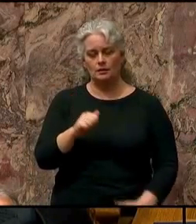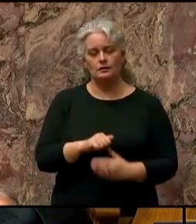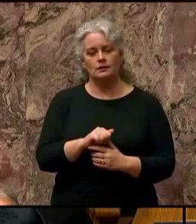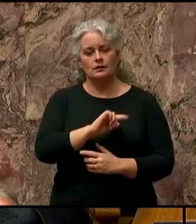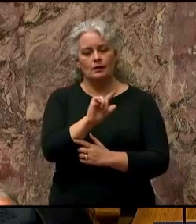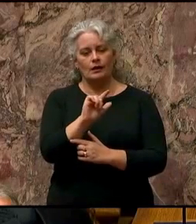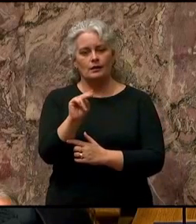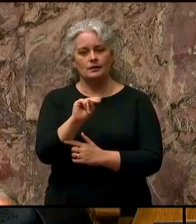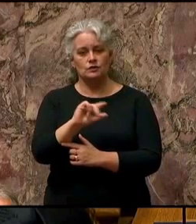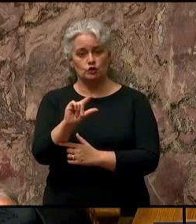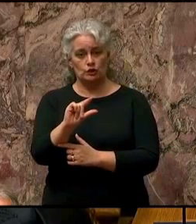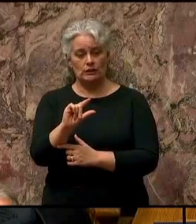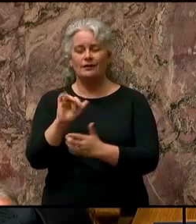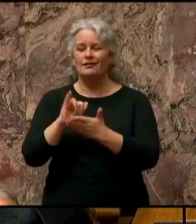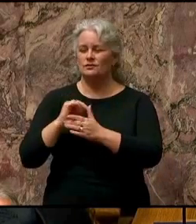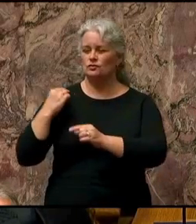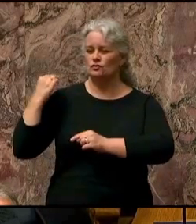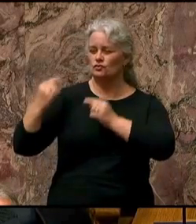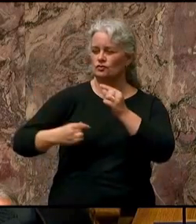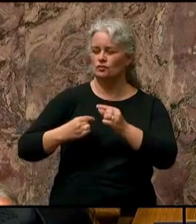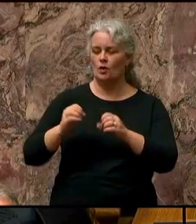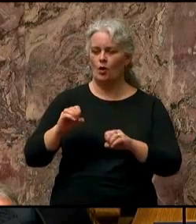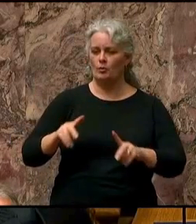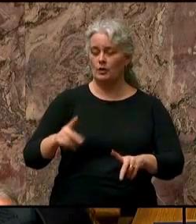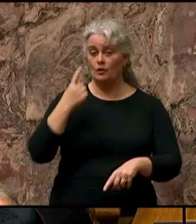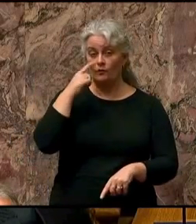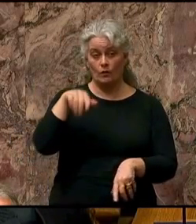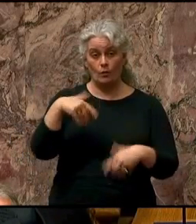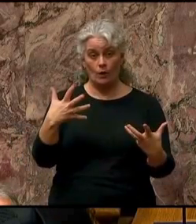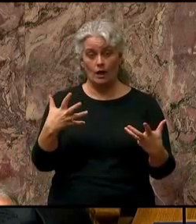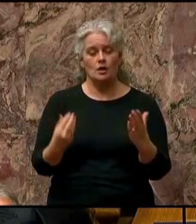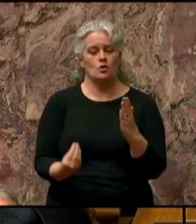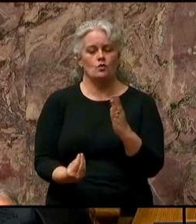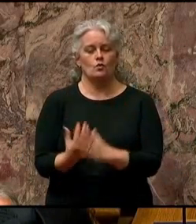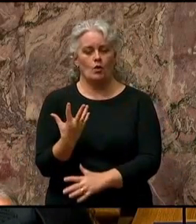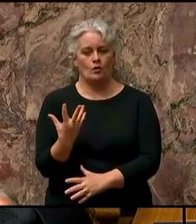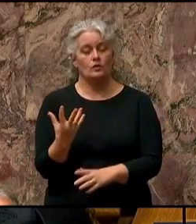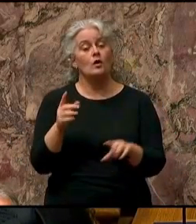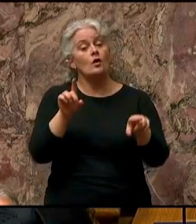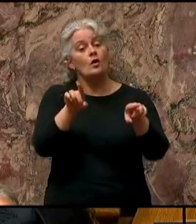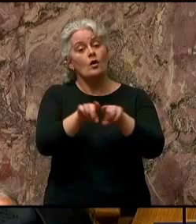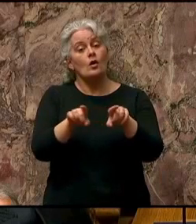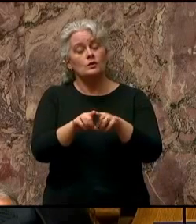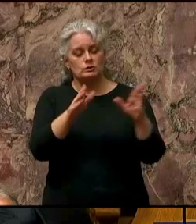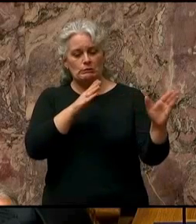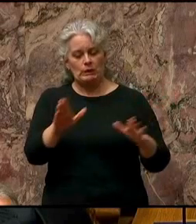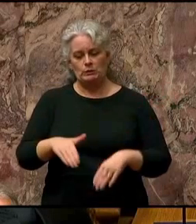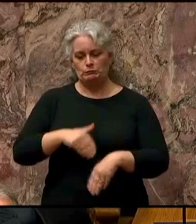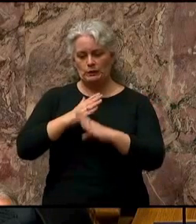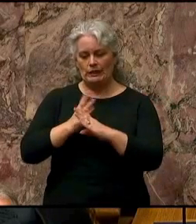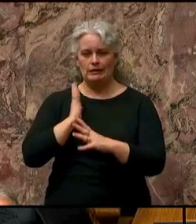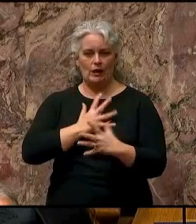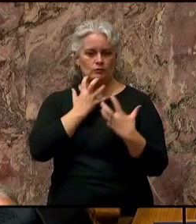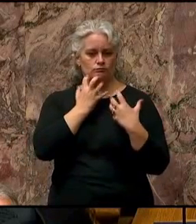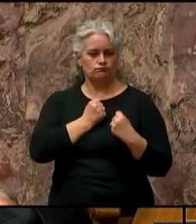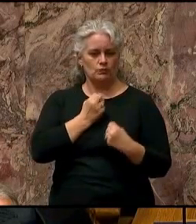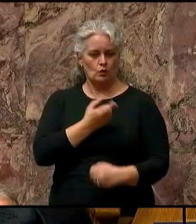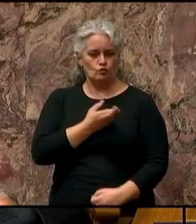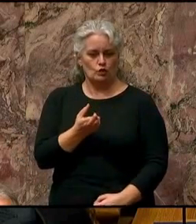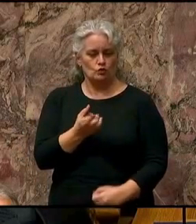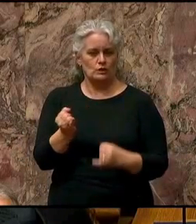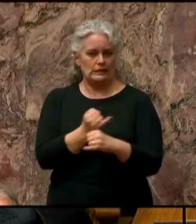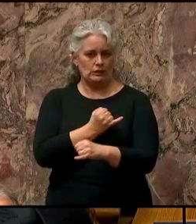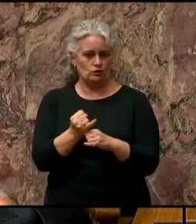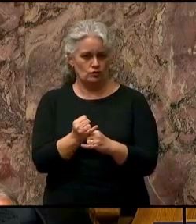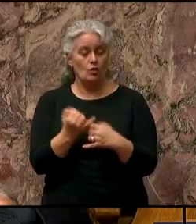is a generational opportunity to grow, but it is also a plan to protect a vital resource industry which